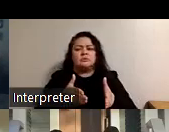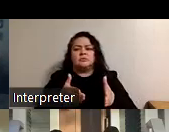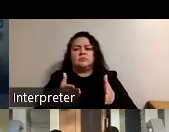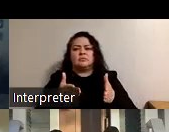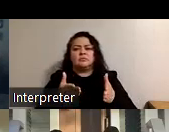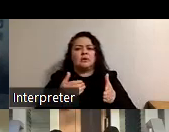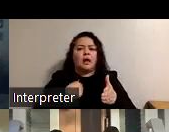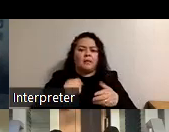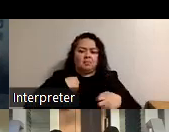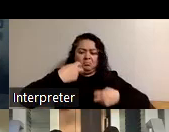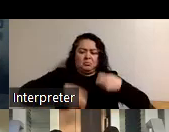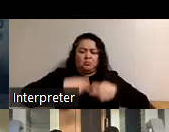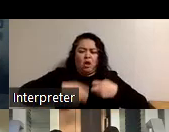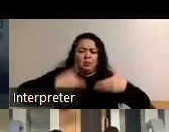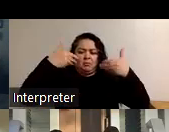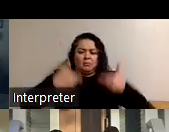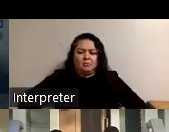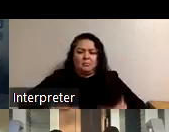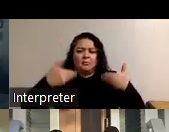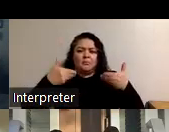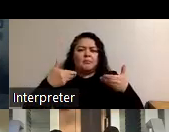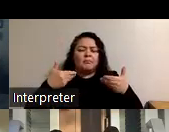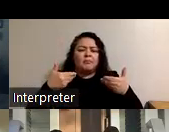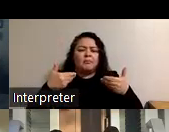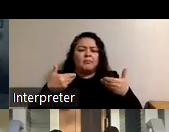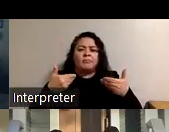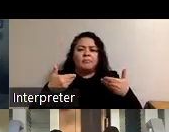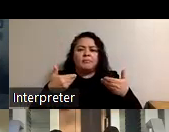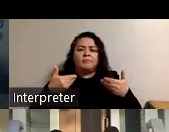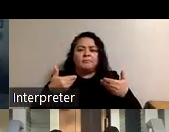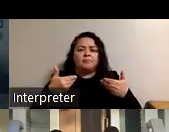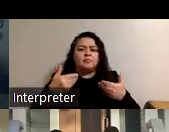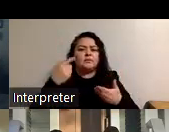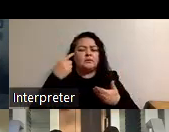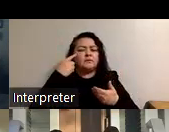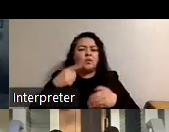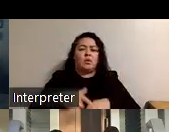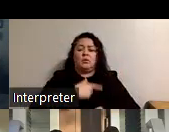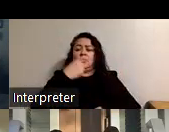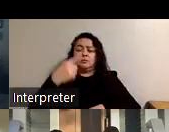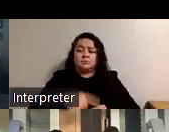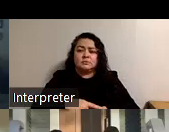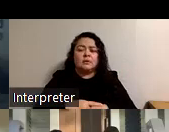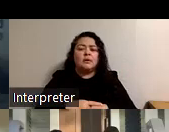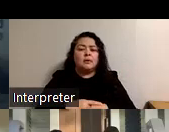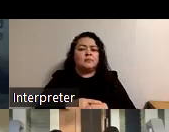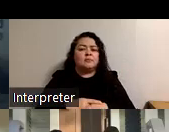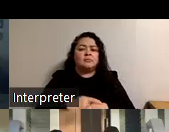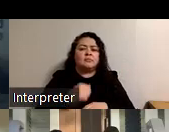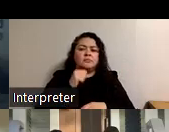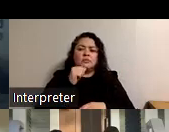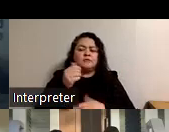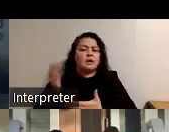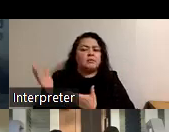i'm the problem right so um for a long time uh we haven't been bringing